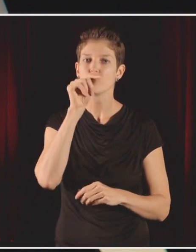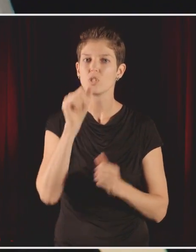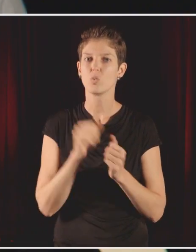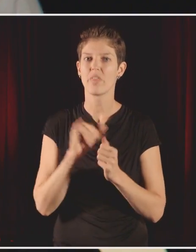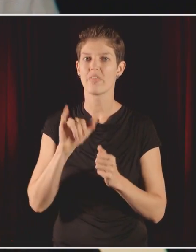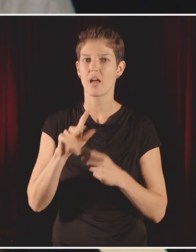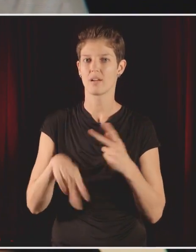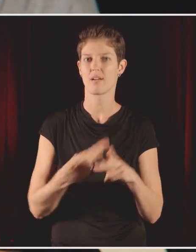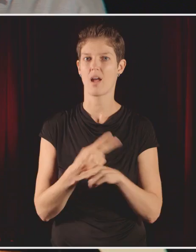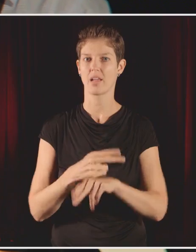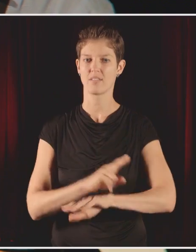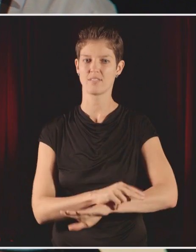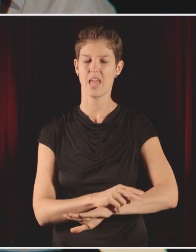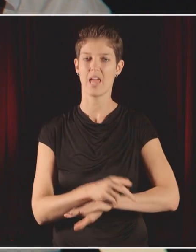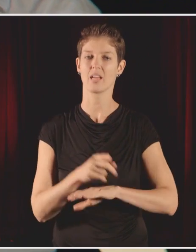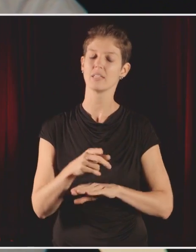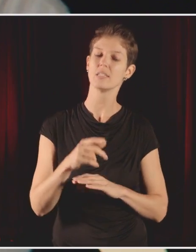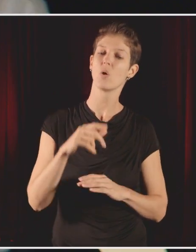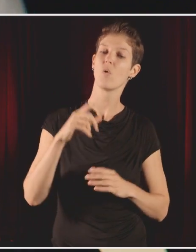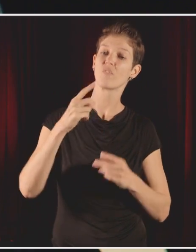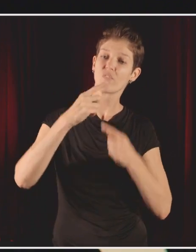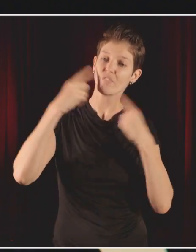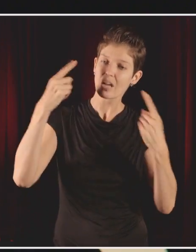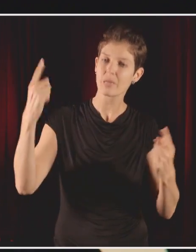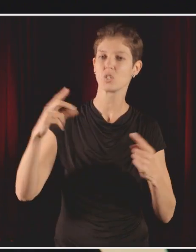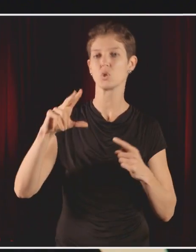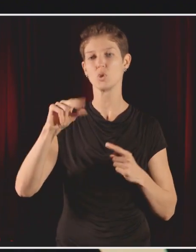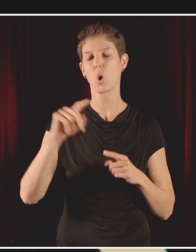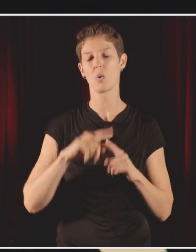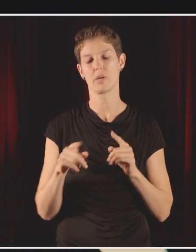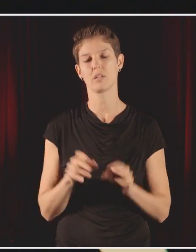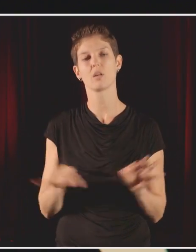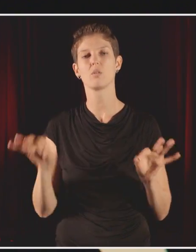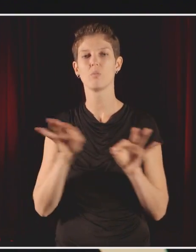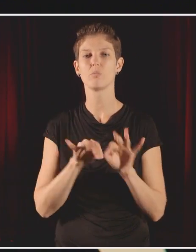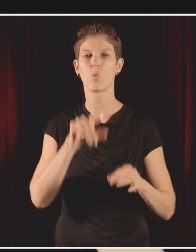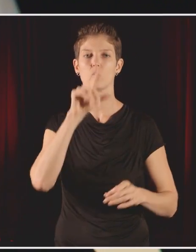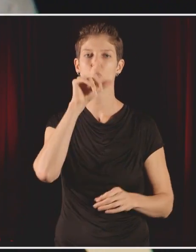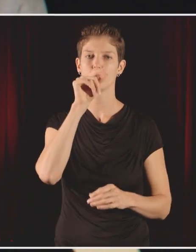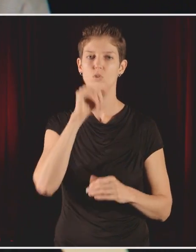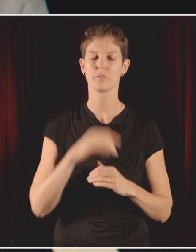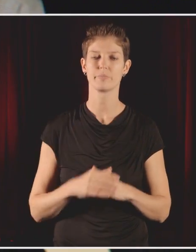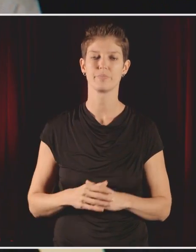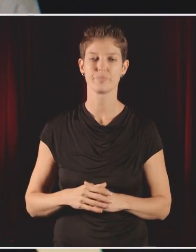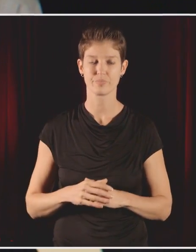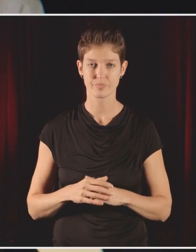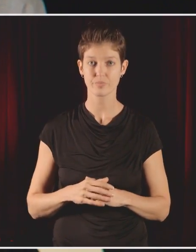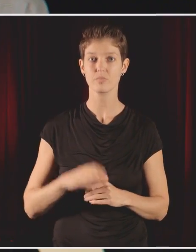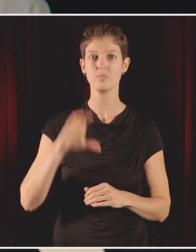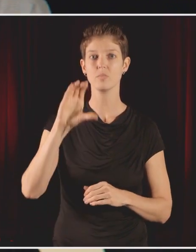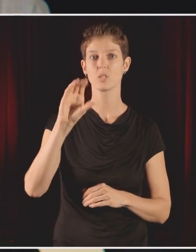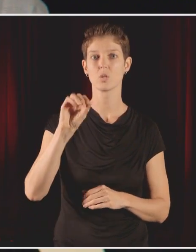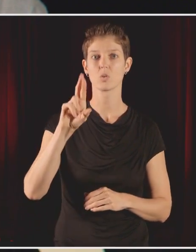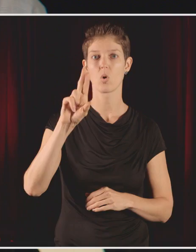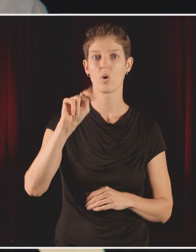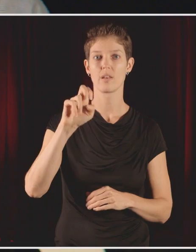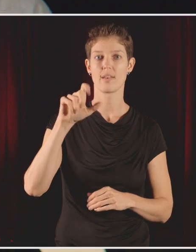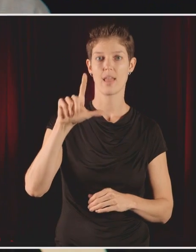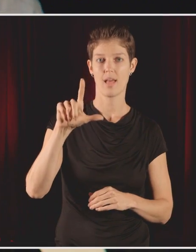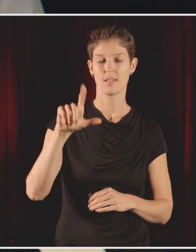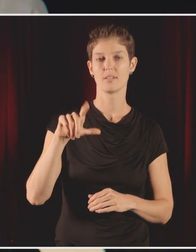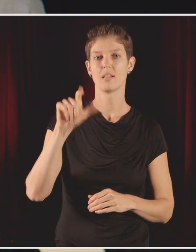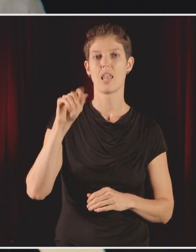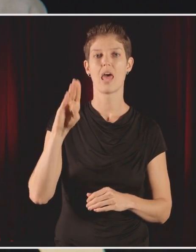She was one of the very first birds that had this tag. So she probably won't be really famous, but she was important. The Cornell Lab of Ornithology has